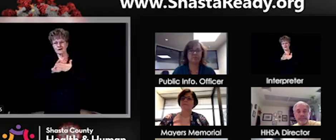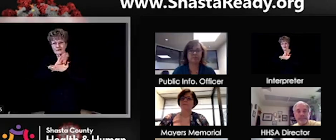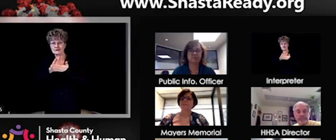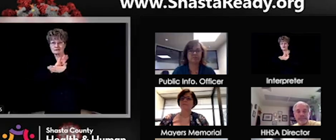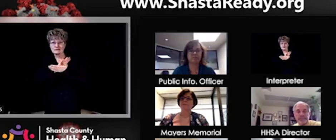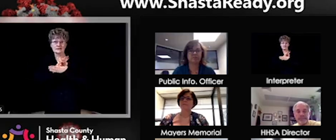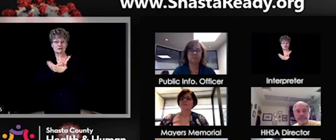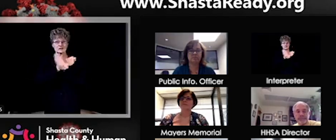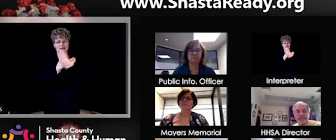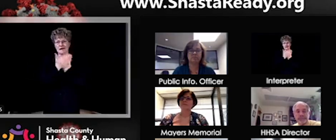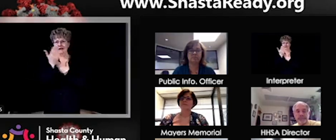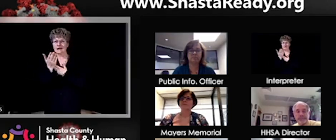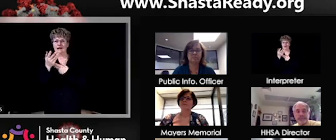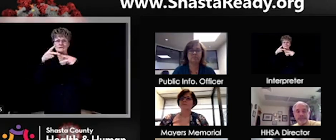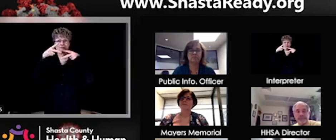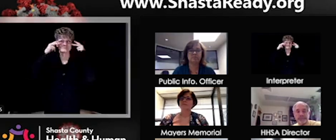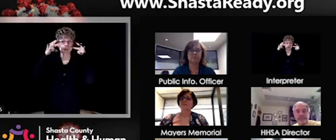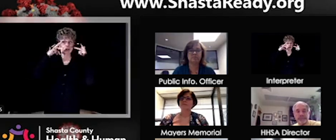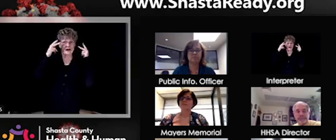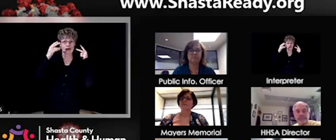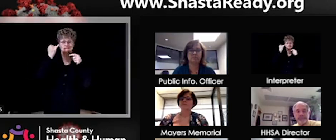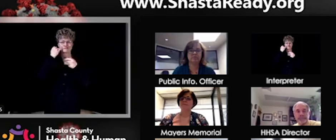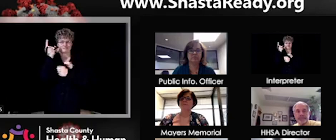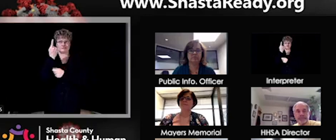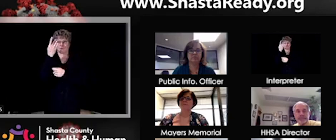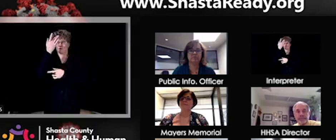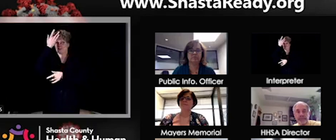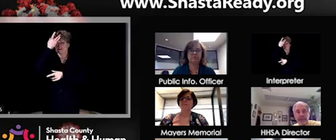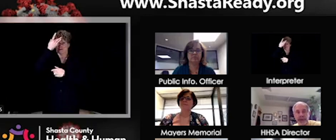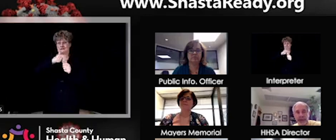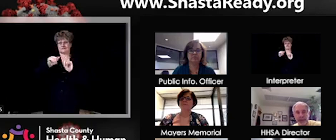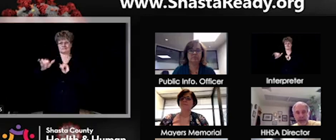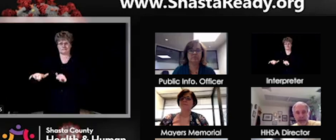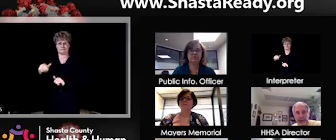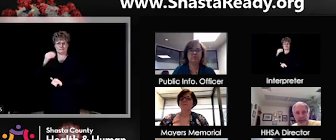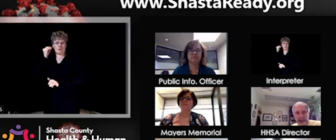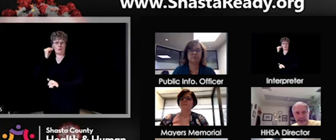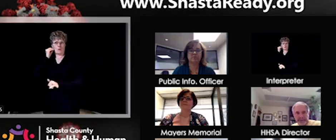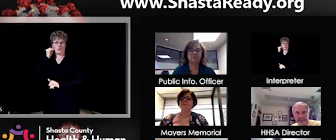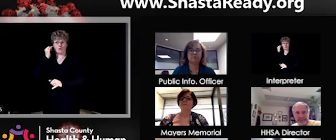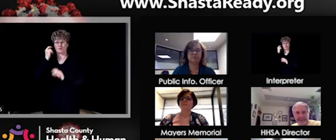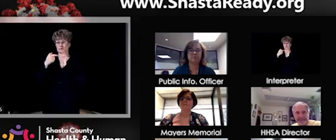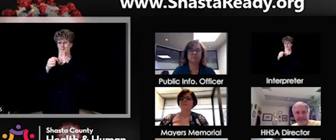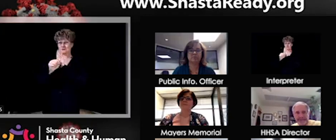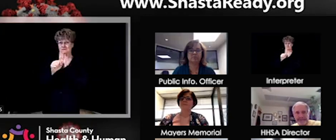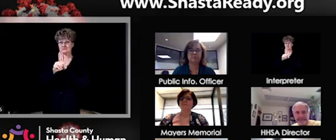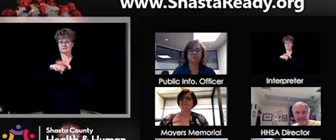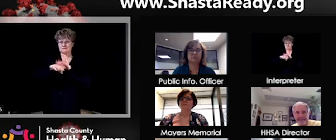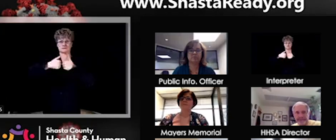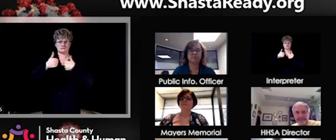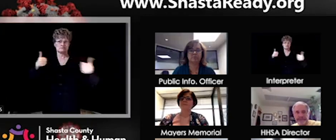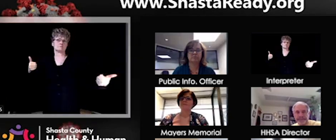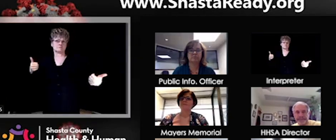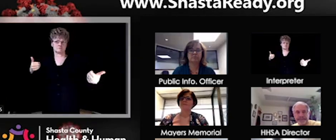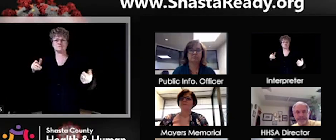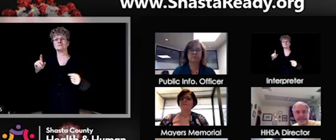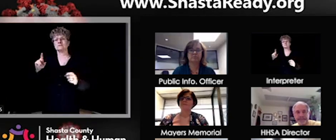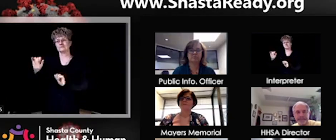having lookers stay away if they're sick or have any symptoms. Those are the kinds of things that you're going to see across the board.